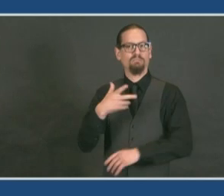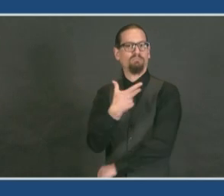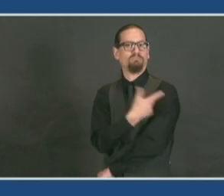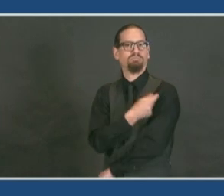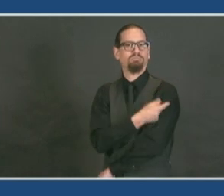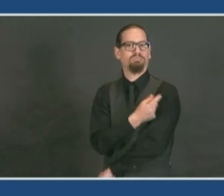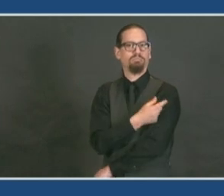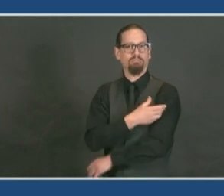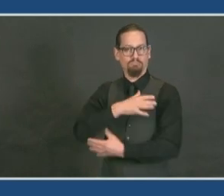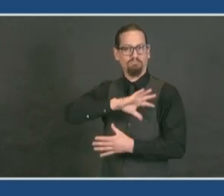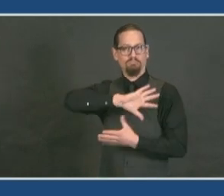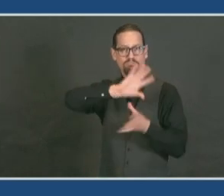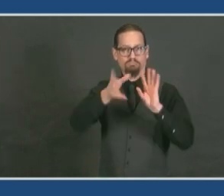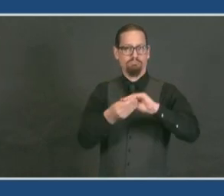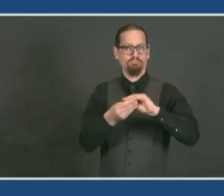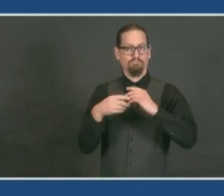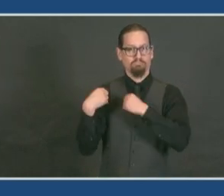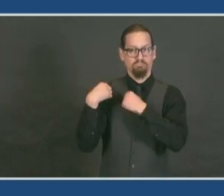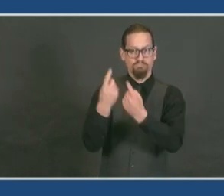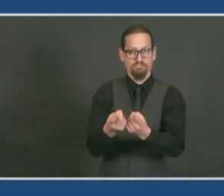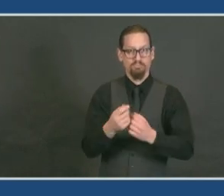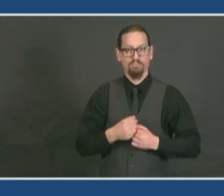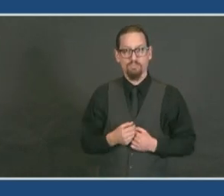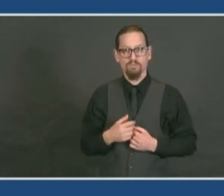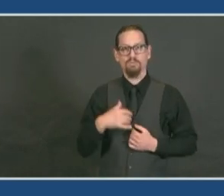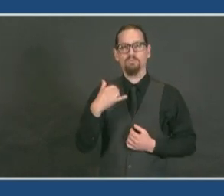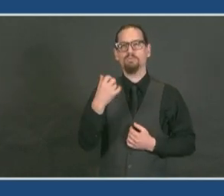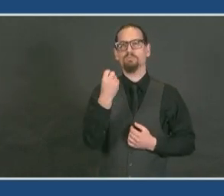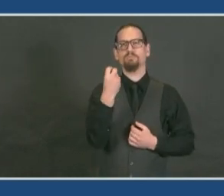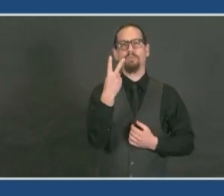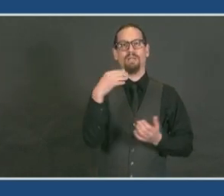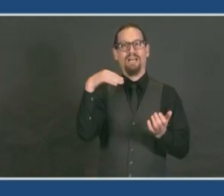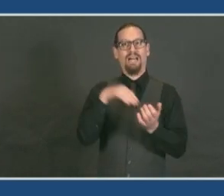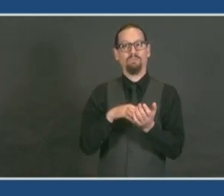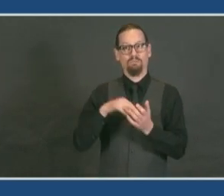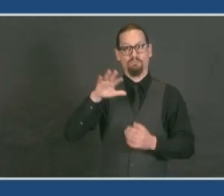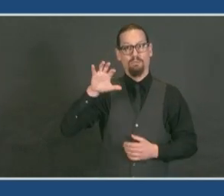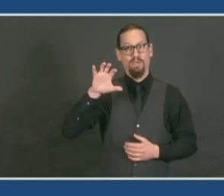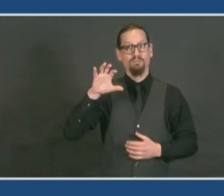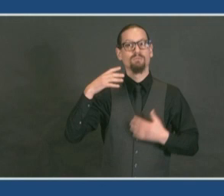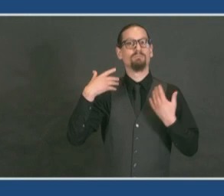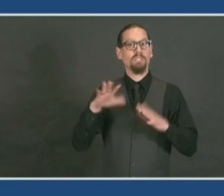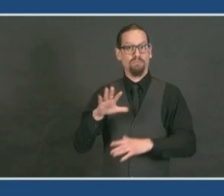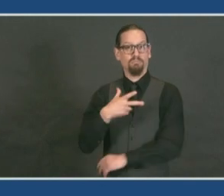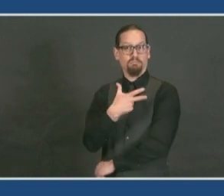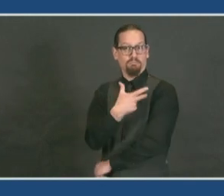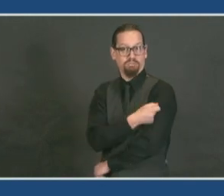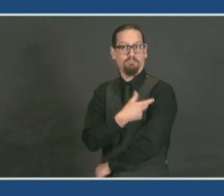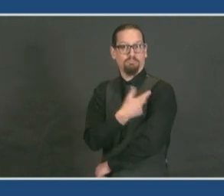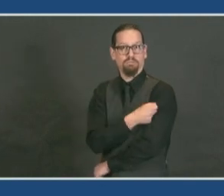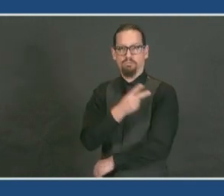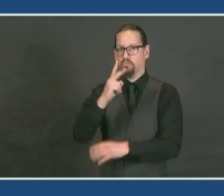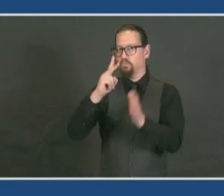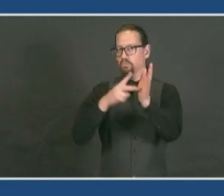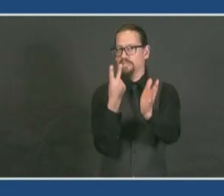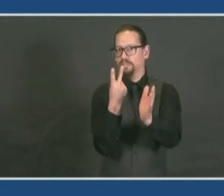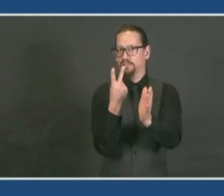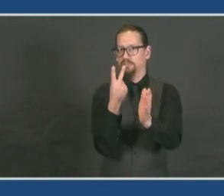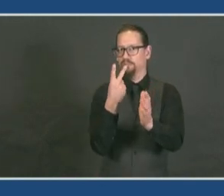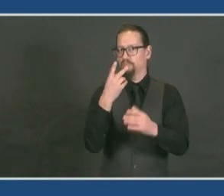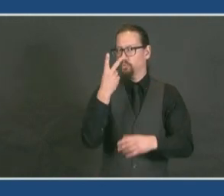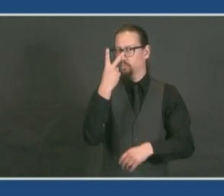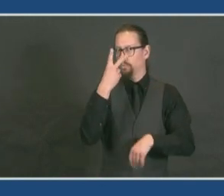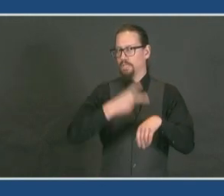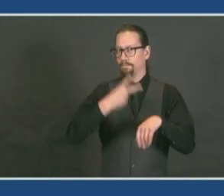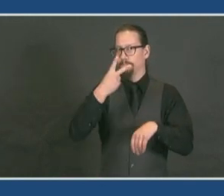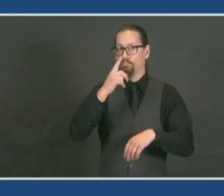date, and 12,515 people have been fully immunized, first and second doses.